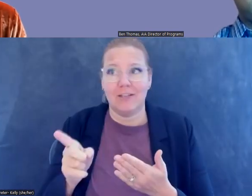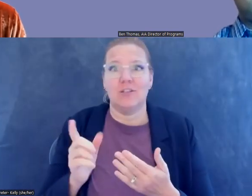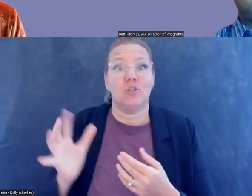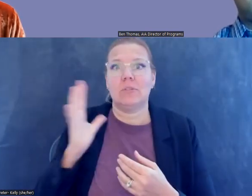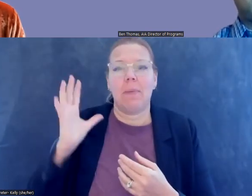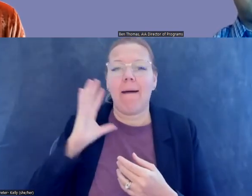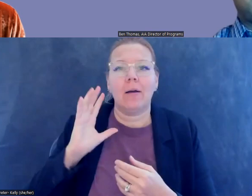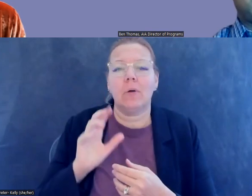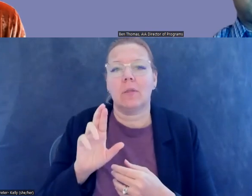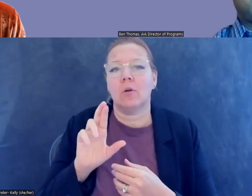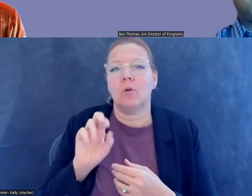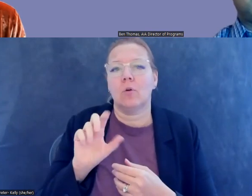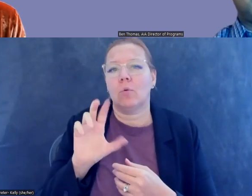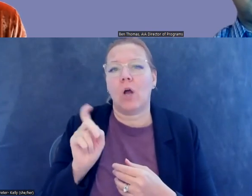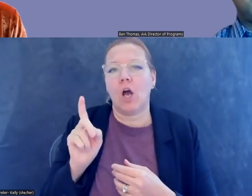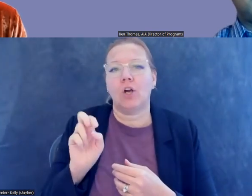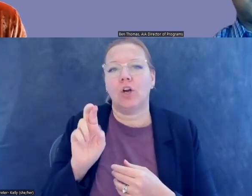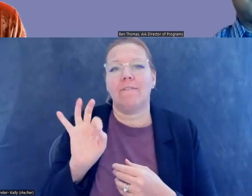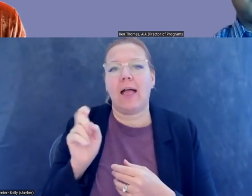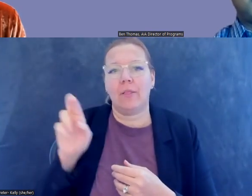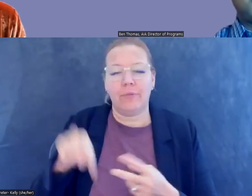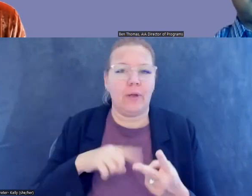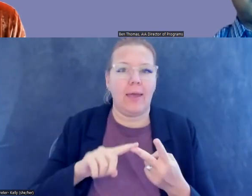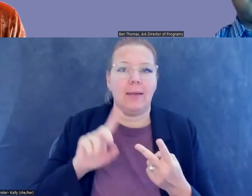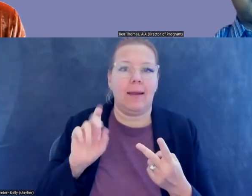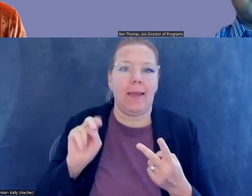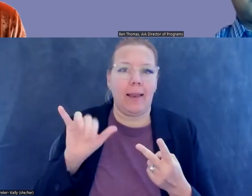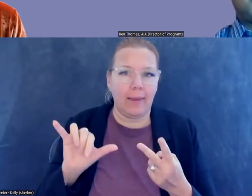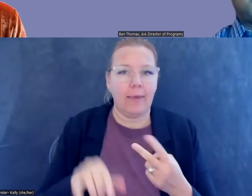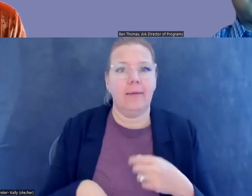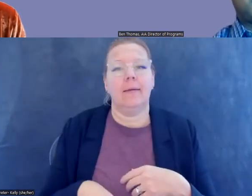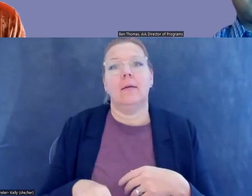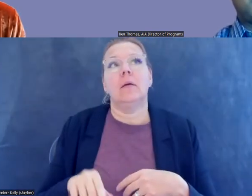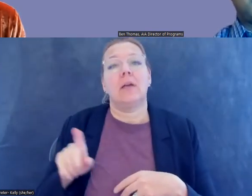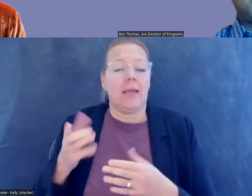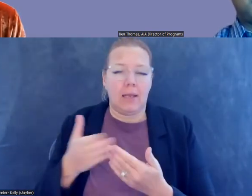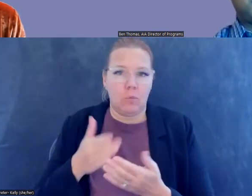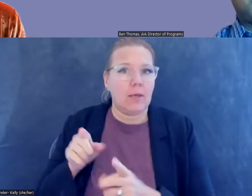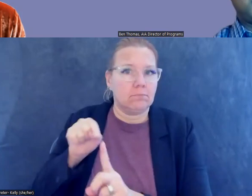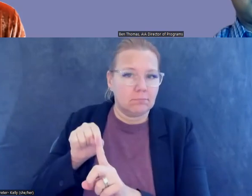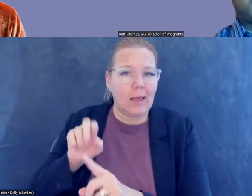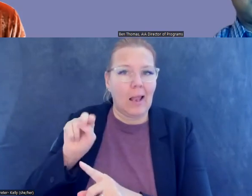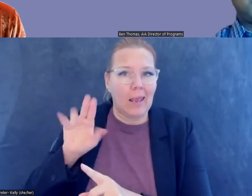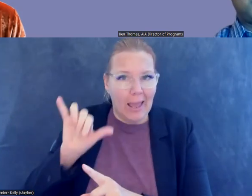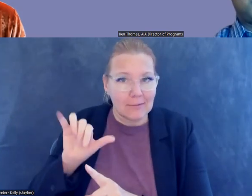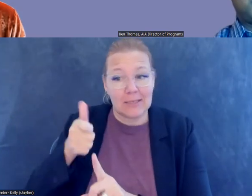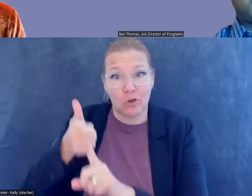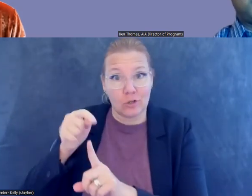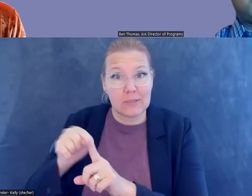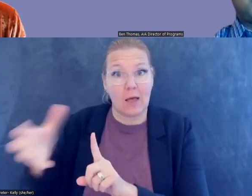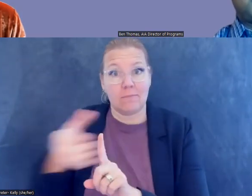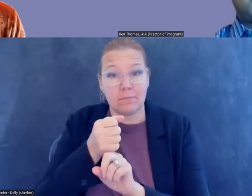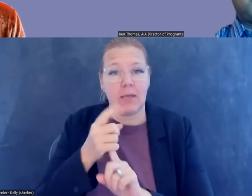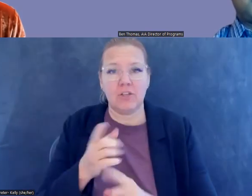Kennedys. I mean, just thought we were talking the very heights of the art world. Um, and Nancy was, um, you know, pled guilty to, to